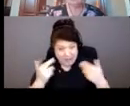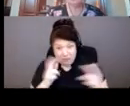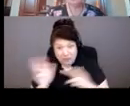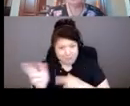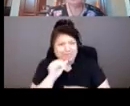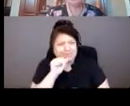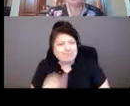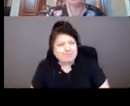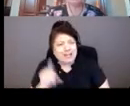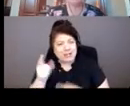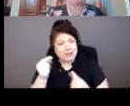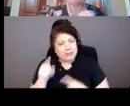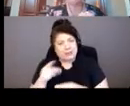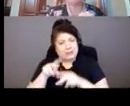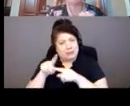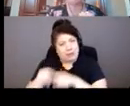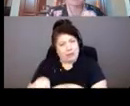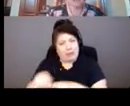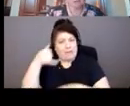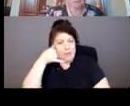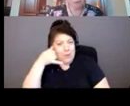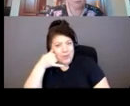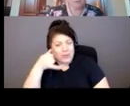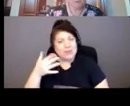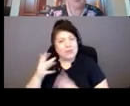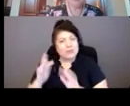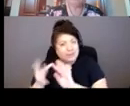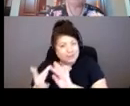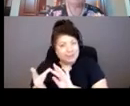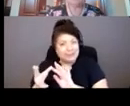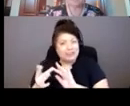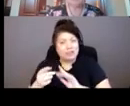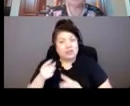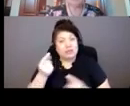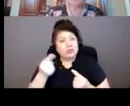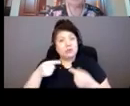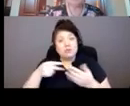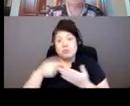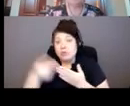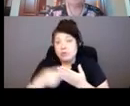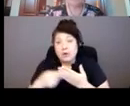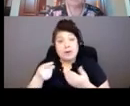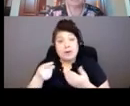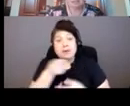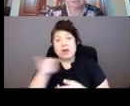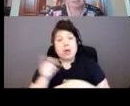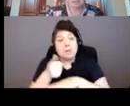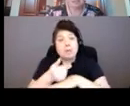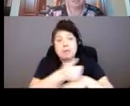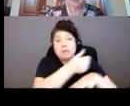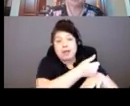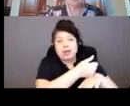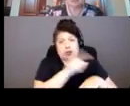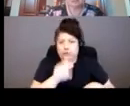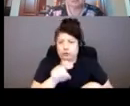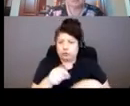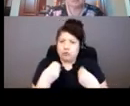that you can do by telephone. Pick up the telephone. Make that distance.